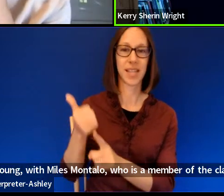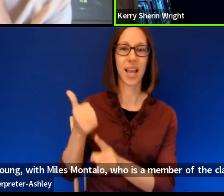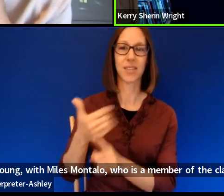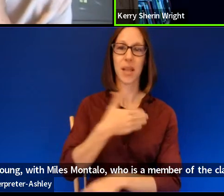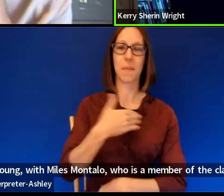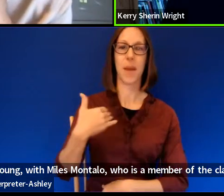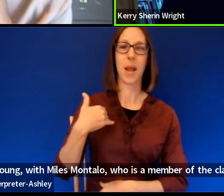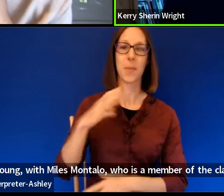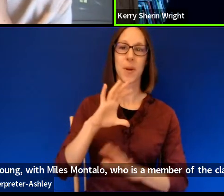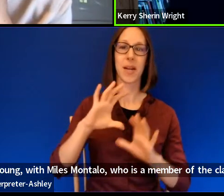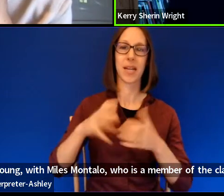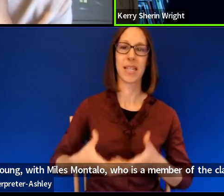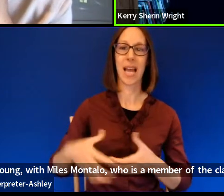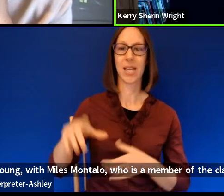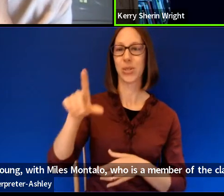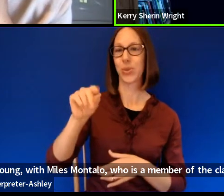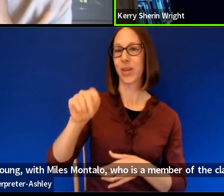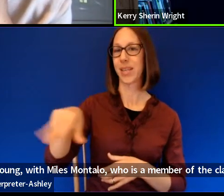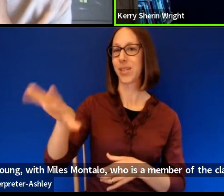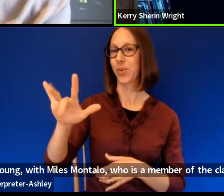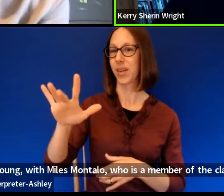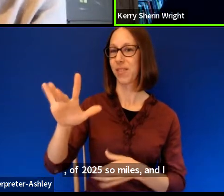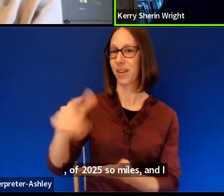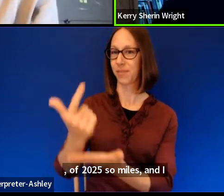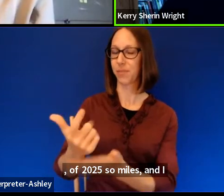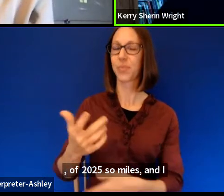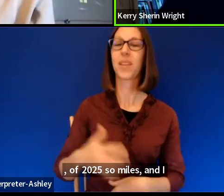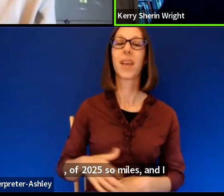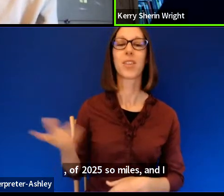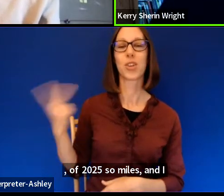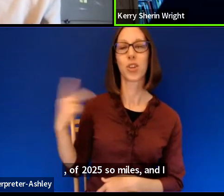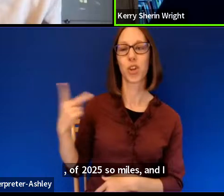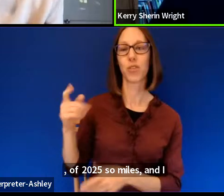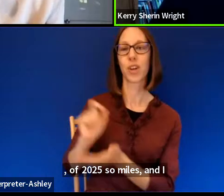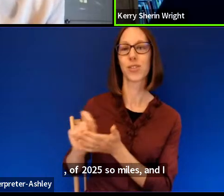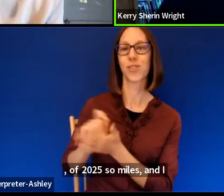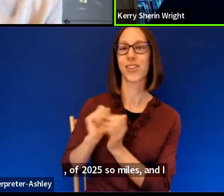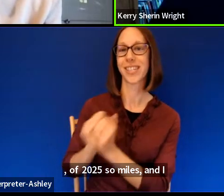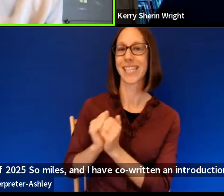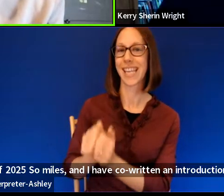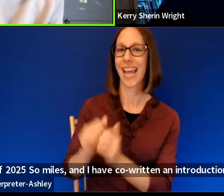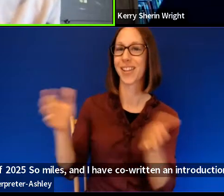So, Miles and I have co-written an introduction, and we're going to do it together.